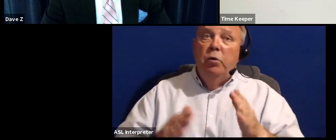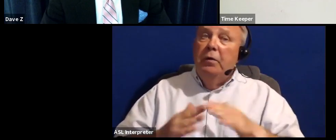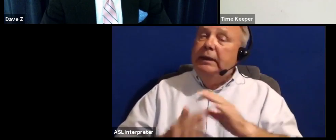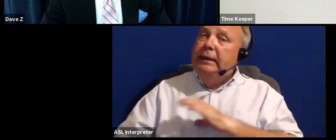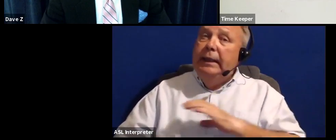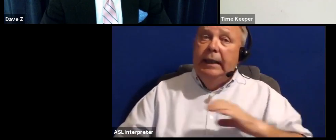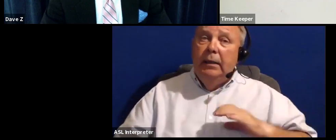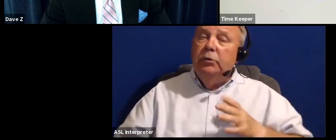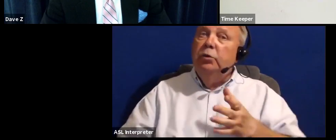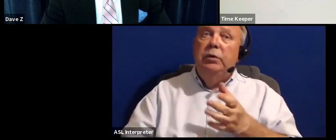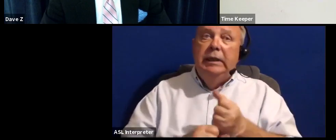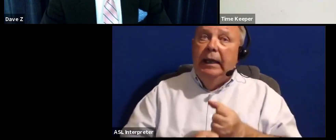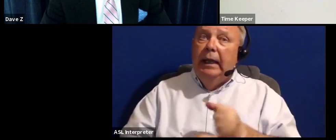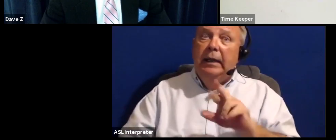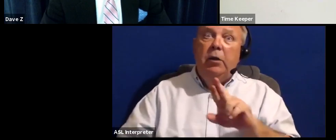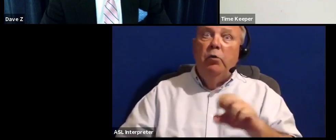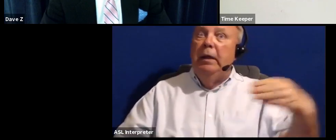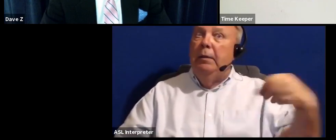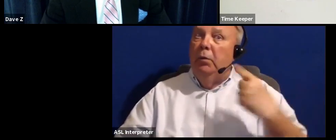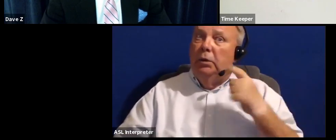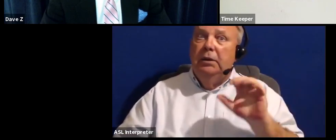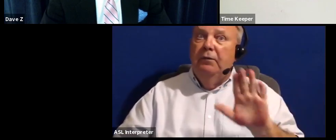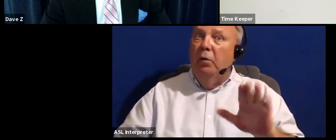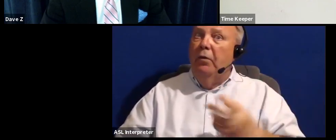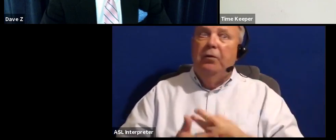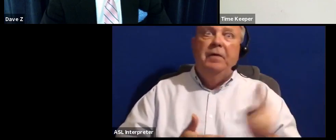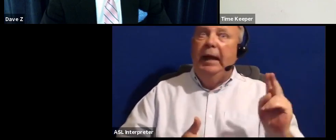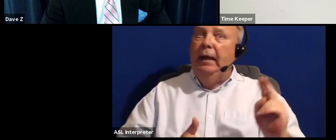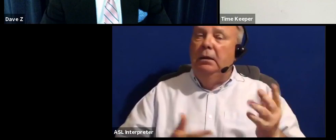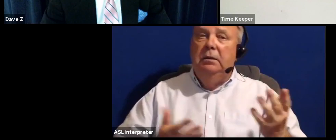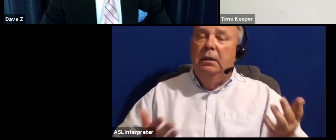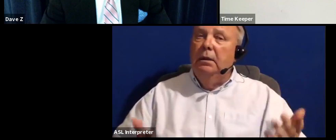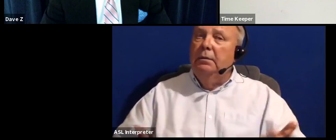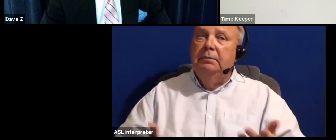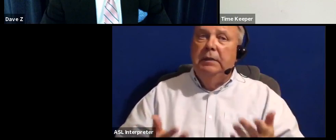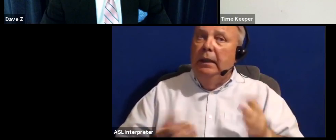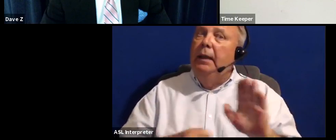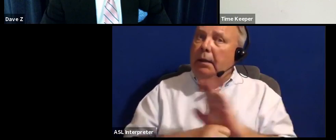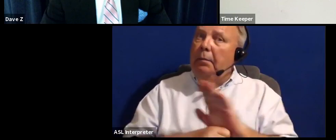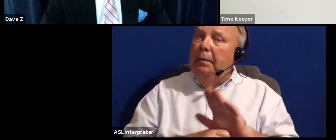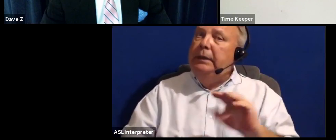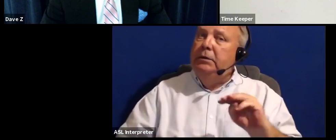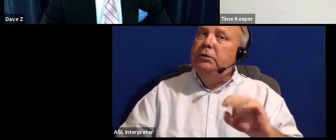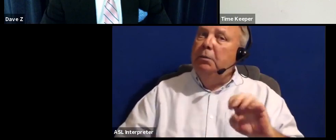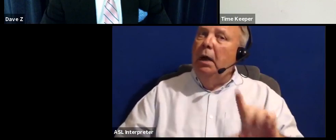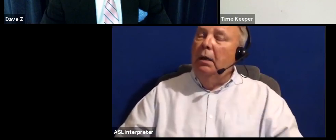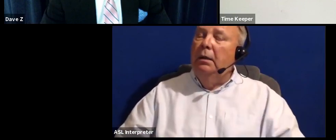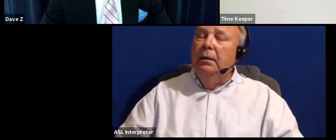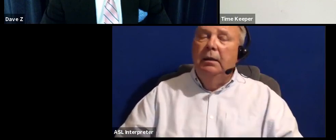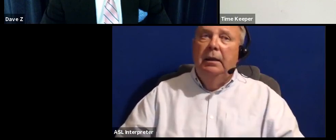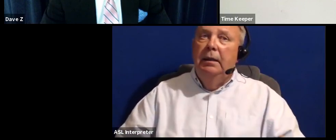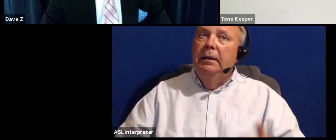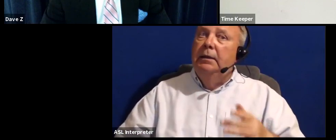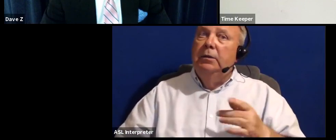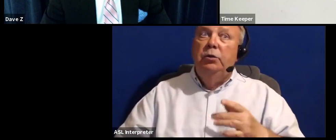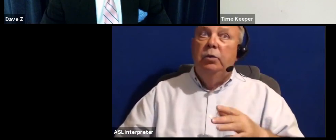to get reimbursed for their failed business model to the tune of several hundred thousands of